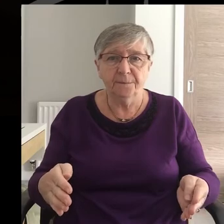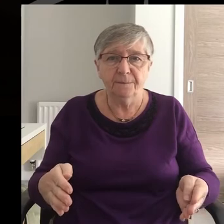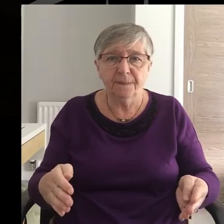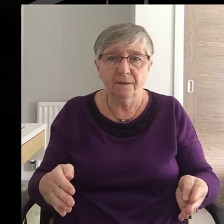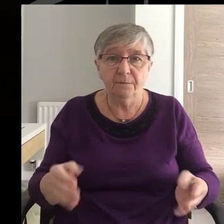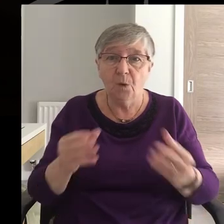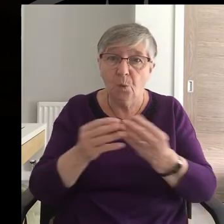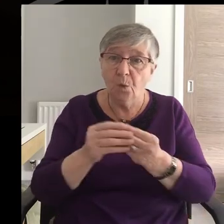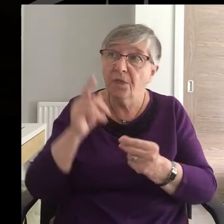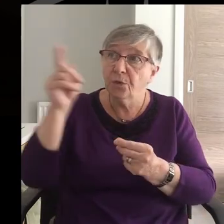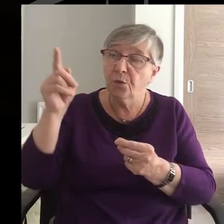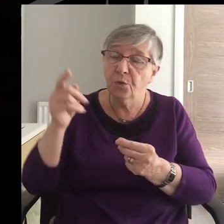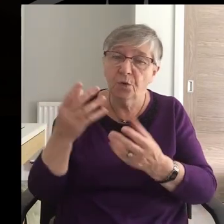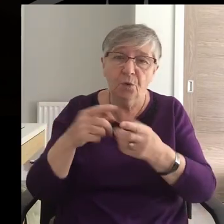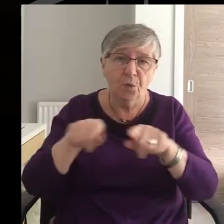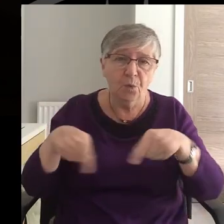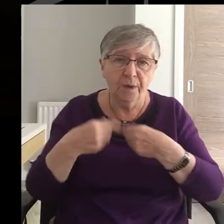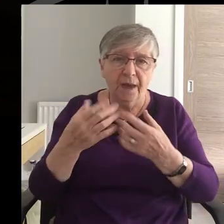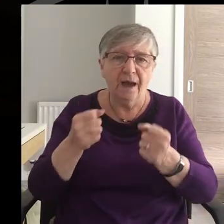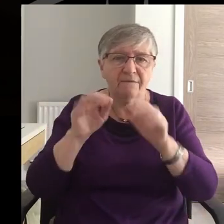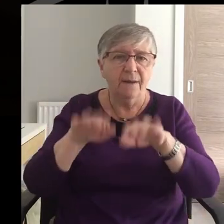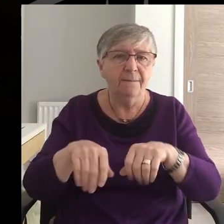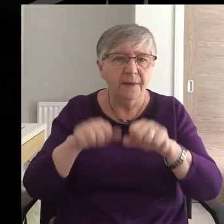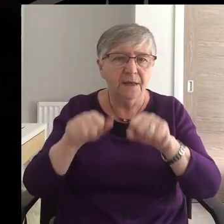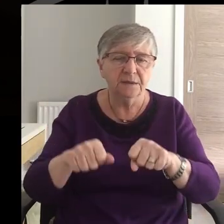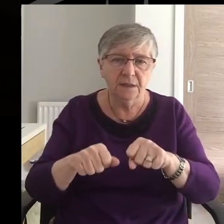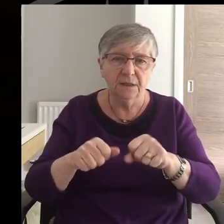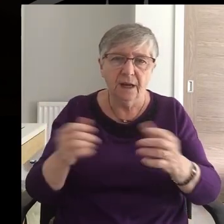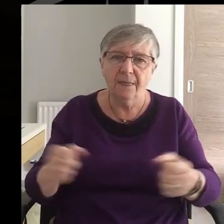But with you is mercy And the power to change us